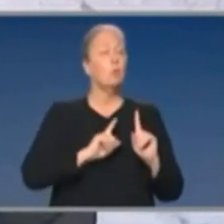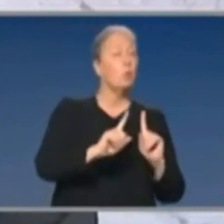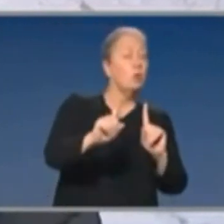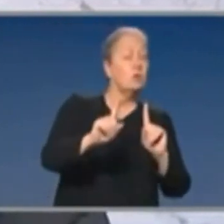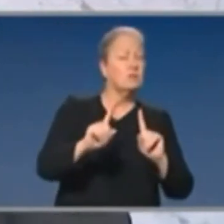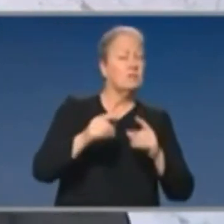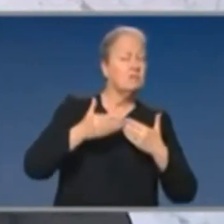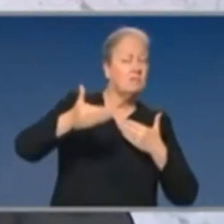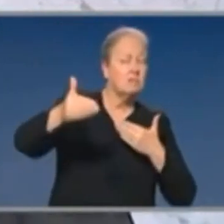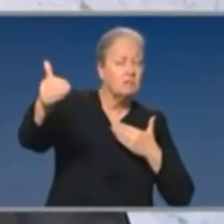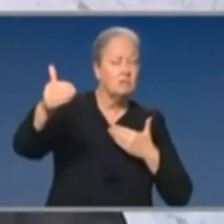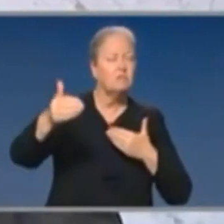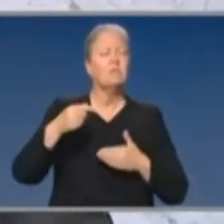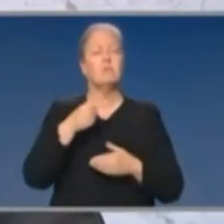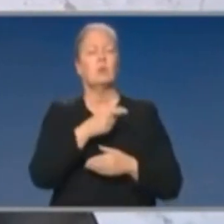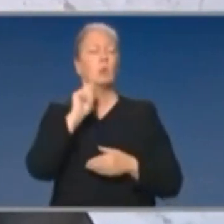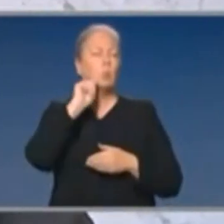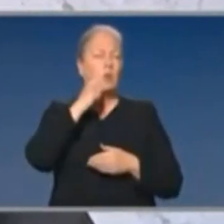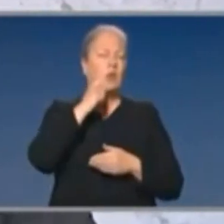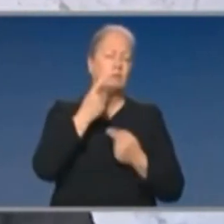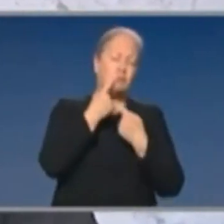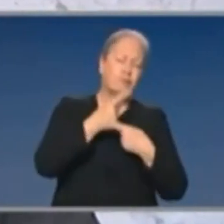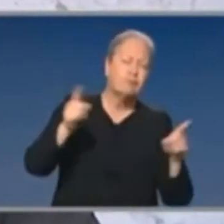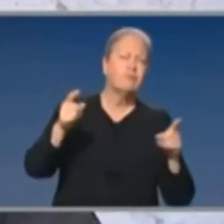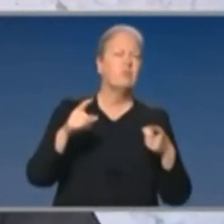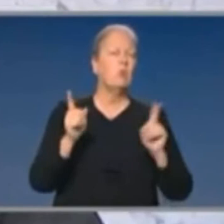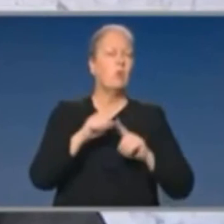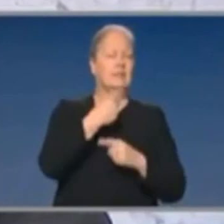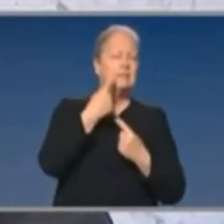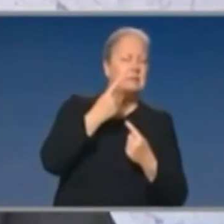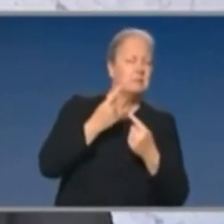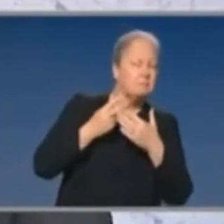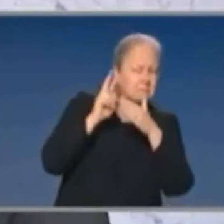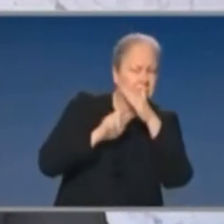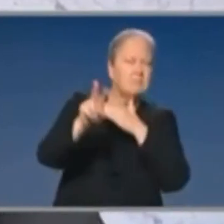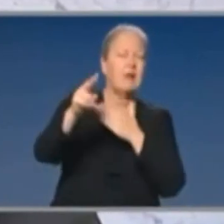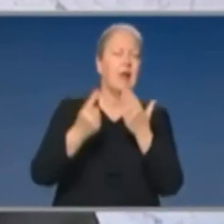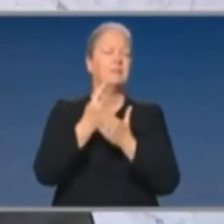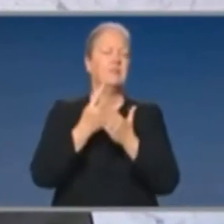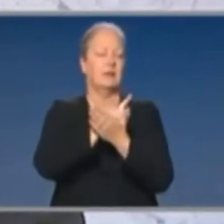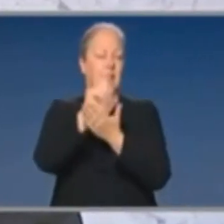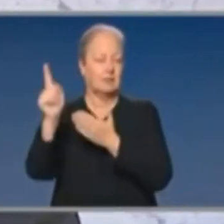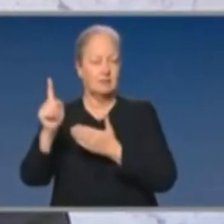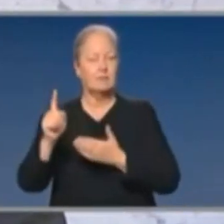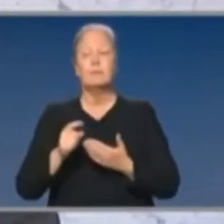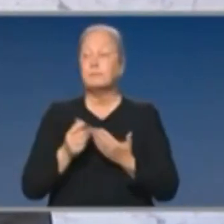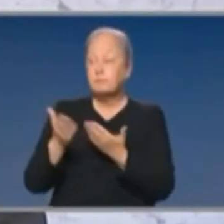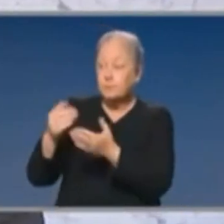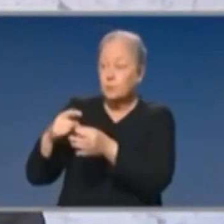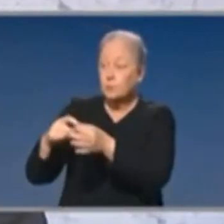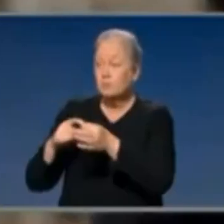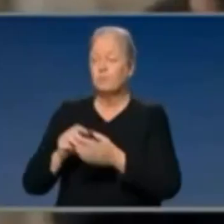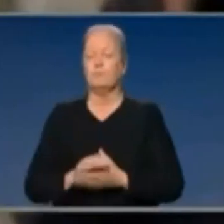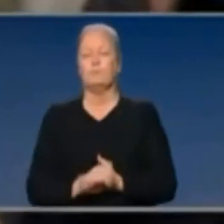impact of this is and those numbers will be – and those forecasts and projections will be released in the budget. Now, very patient over here from the West.